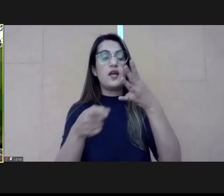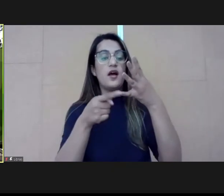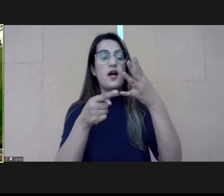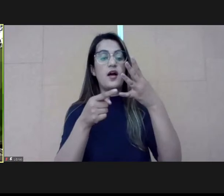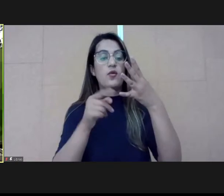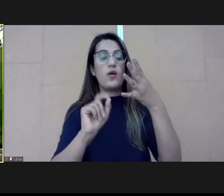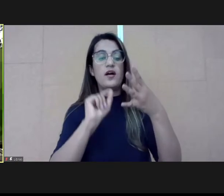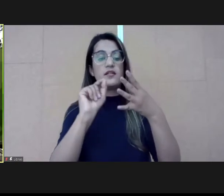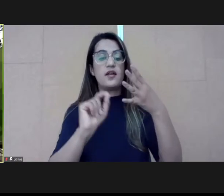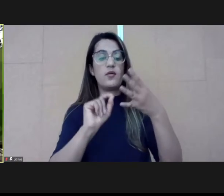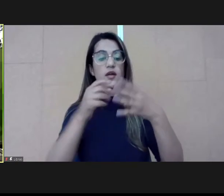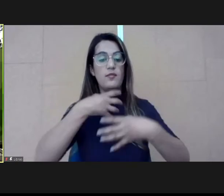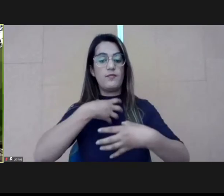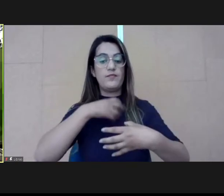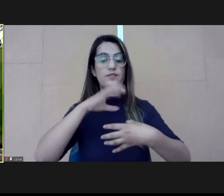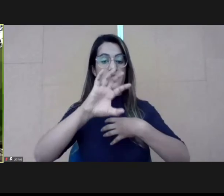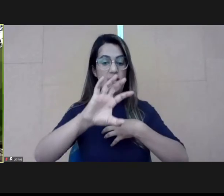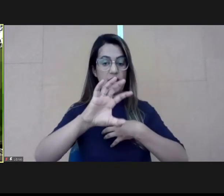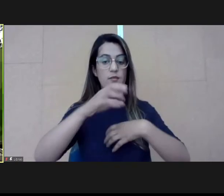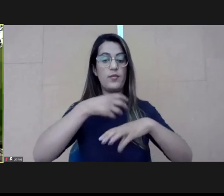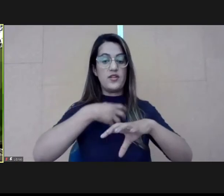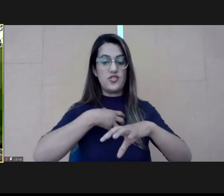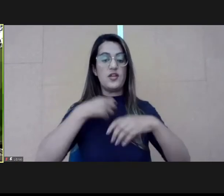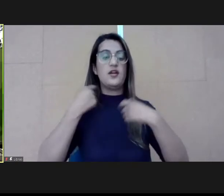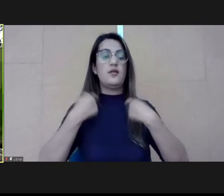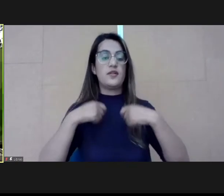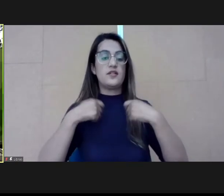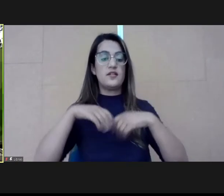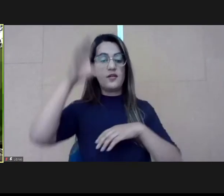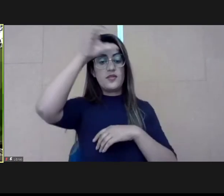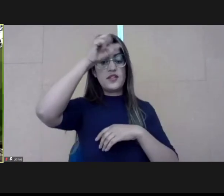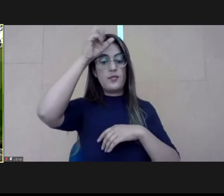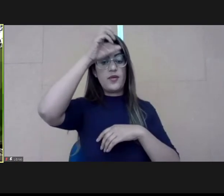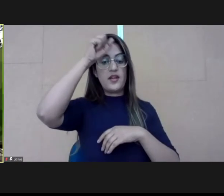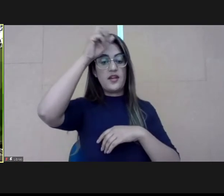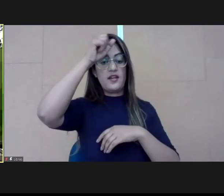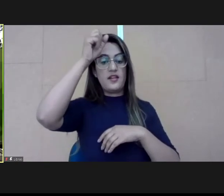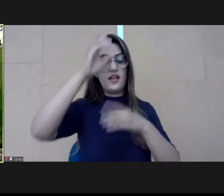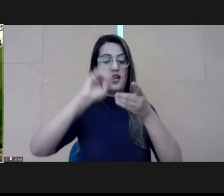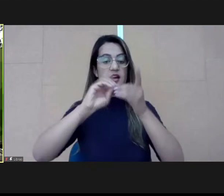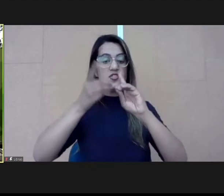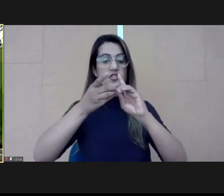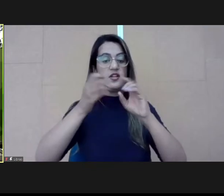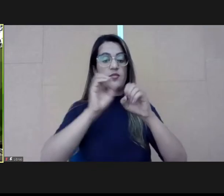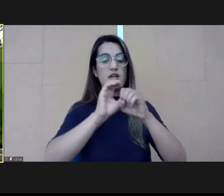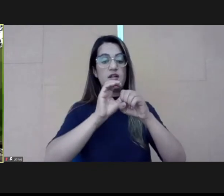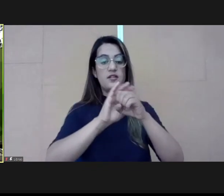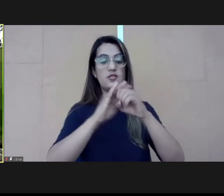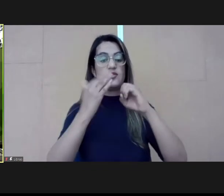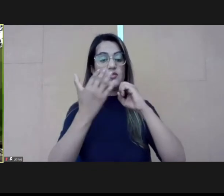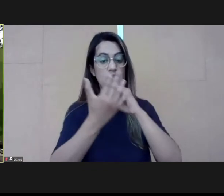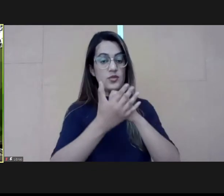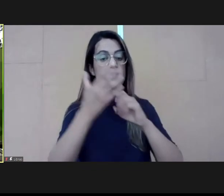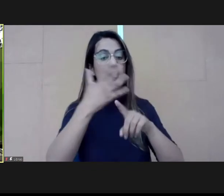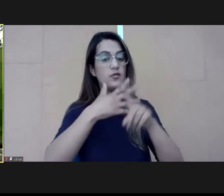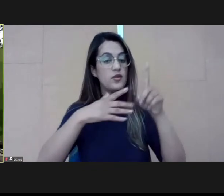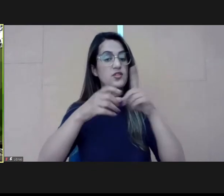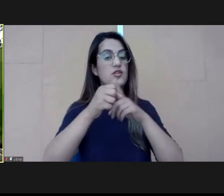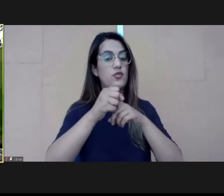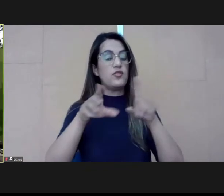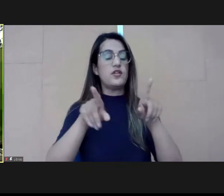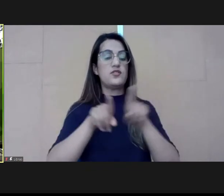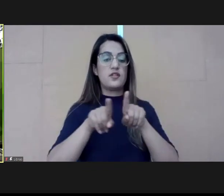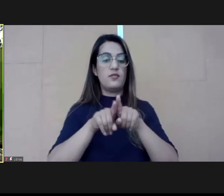from the social dynamics around COVID, the disruption to people's lives, the public service leader that is